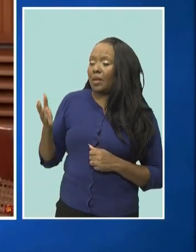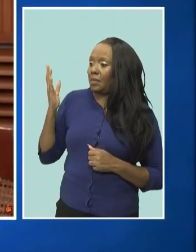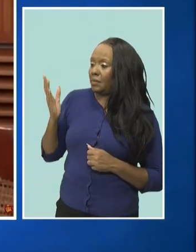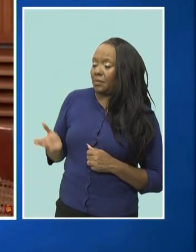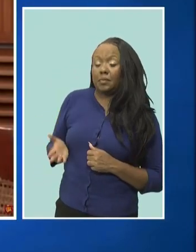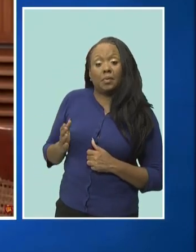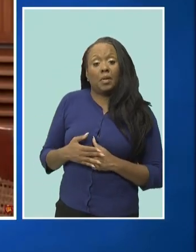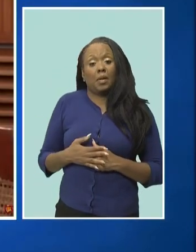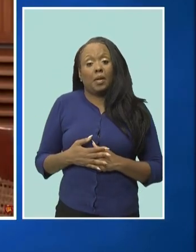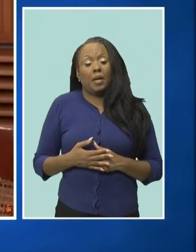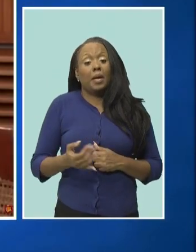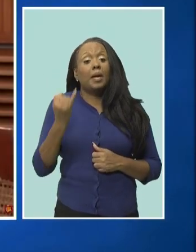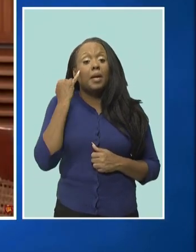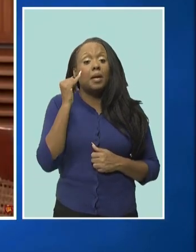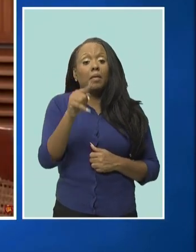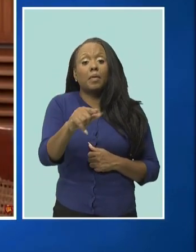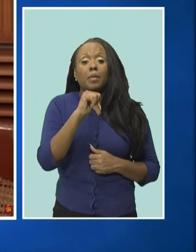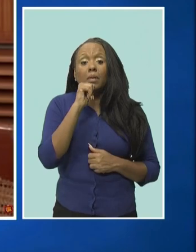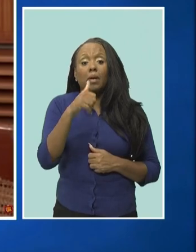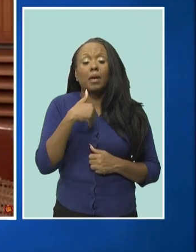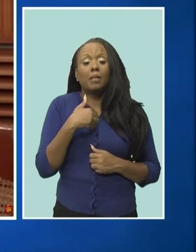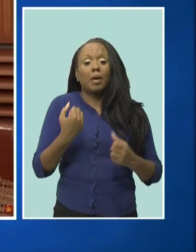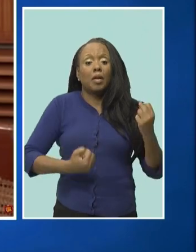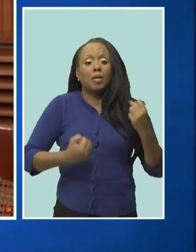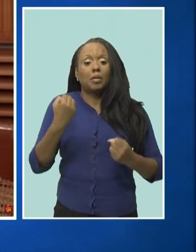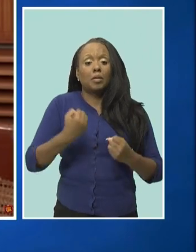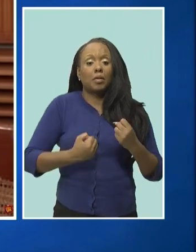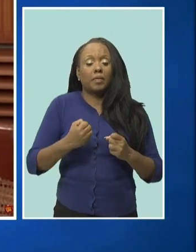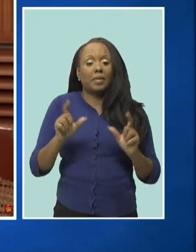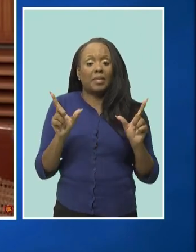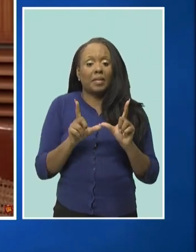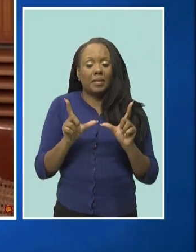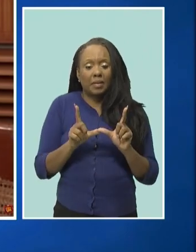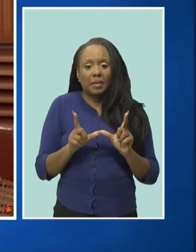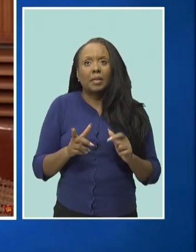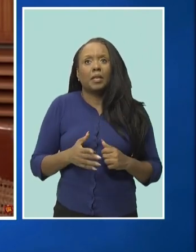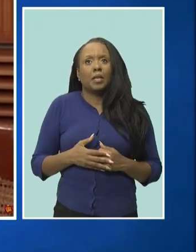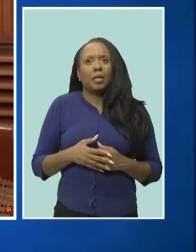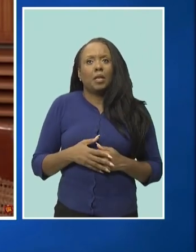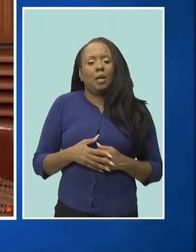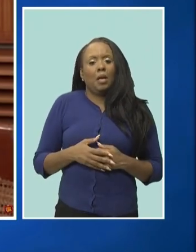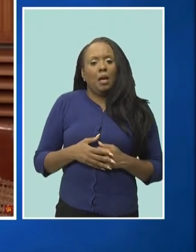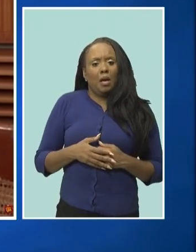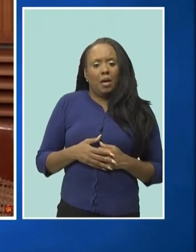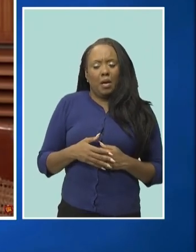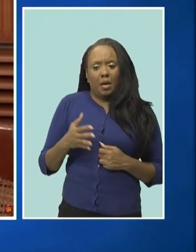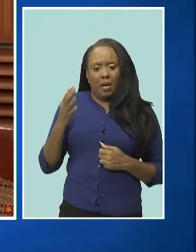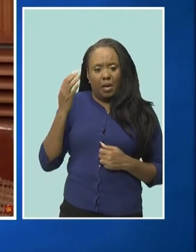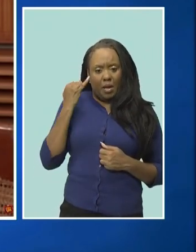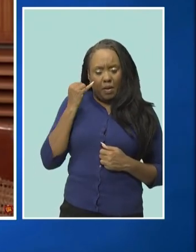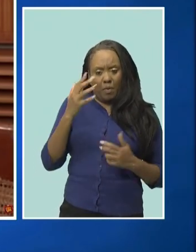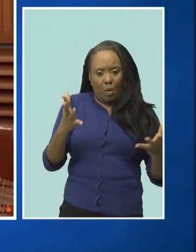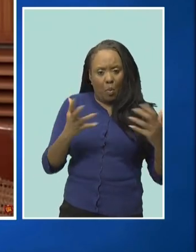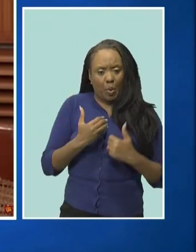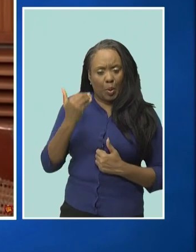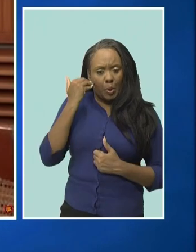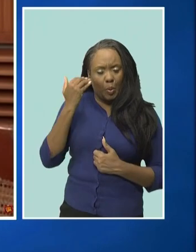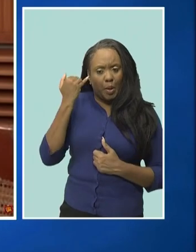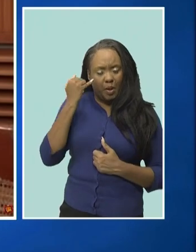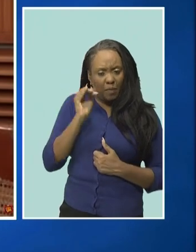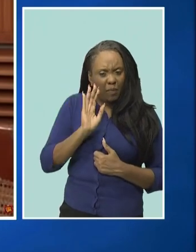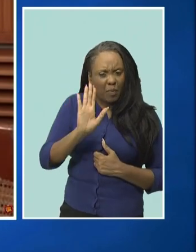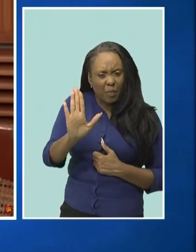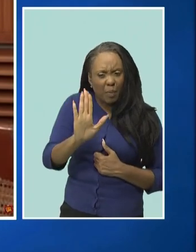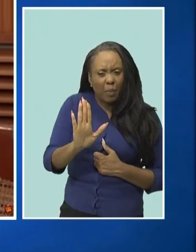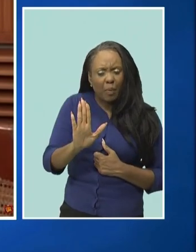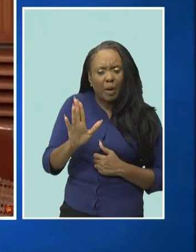President of a driver's license your information giving that your driver's license is current and up to date is meant to be